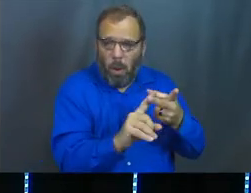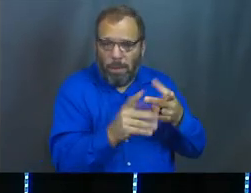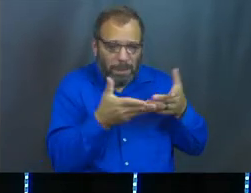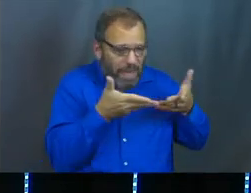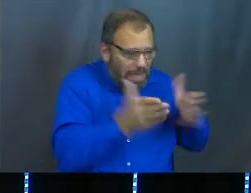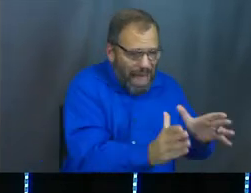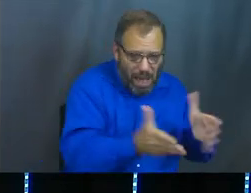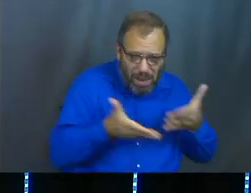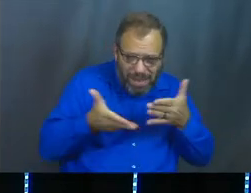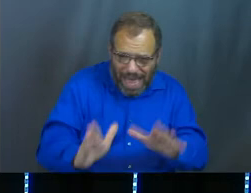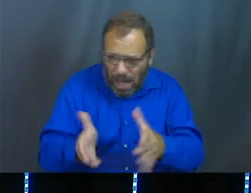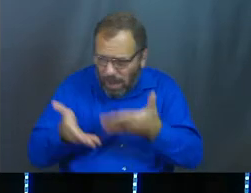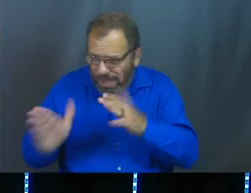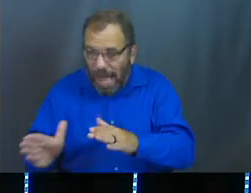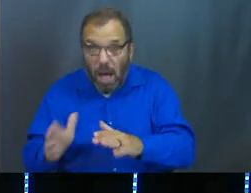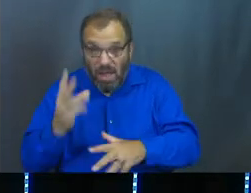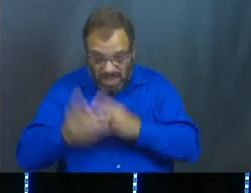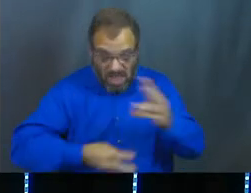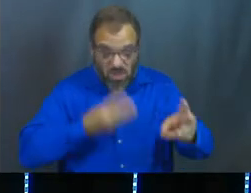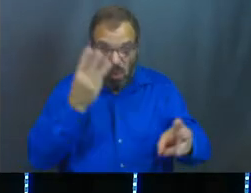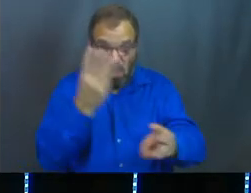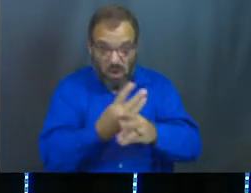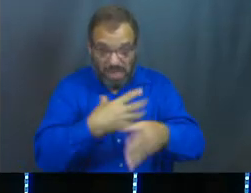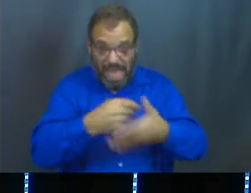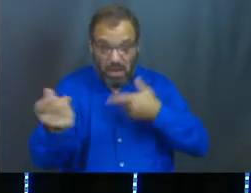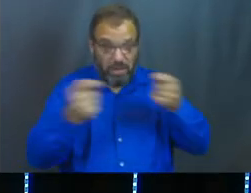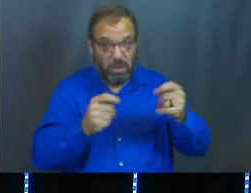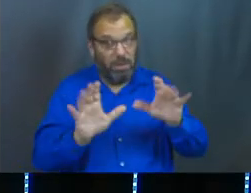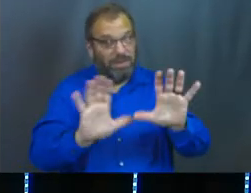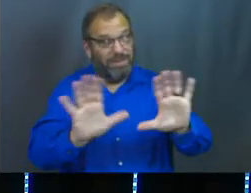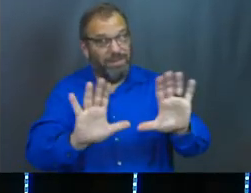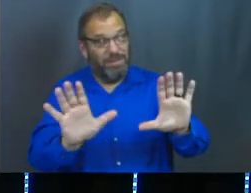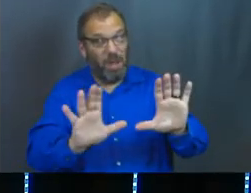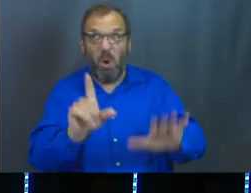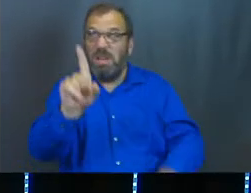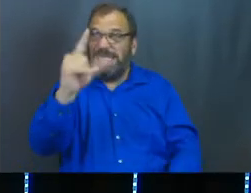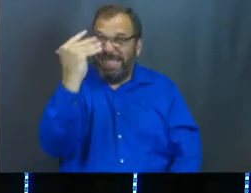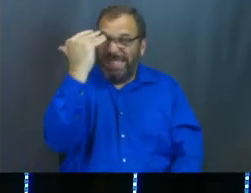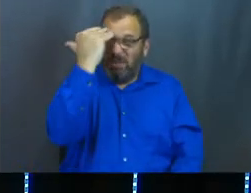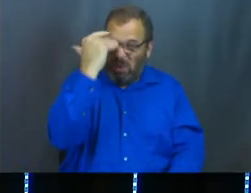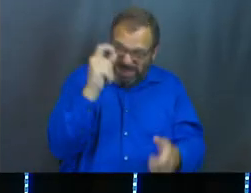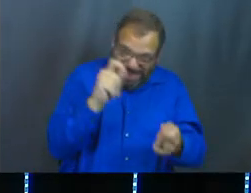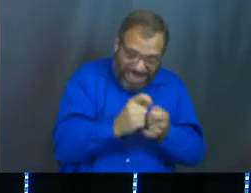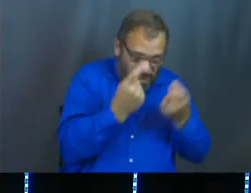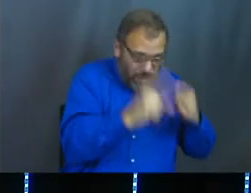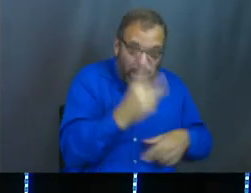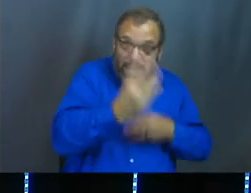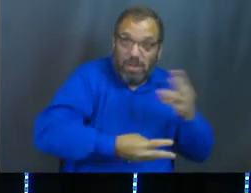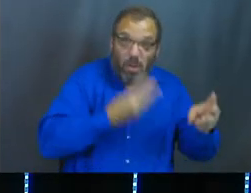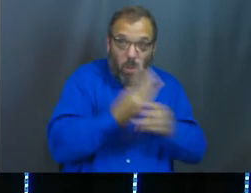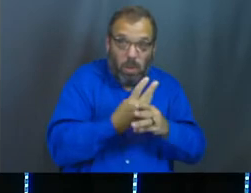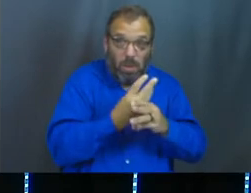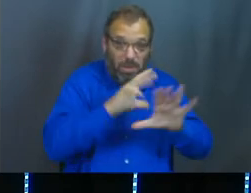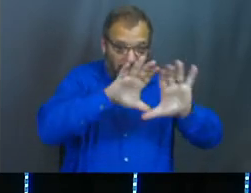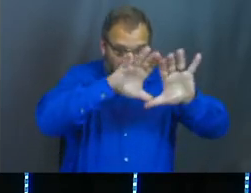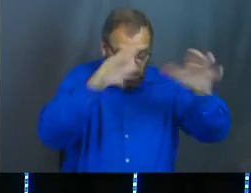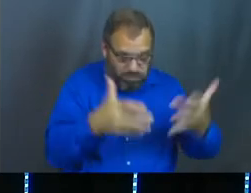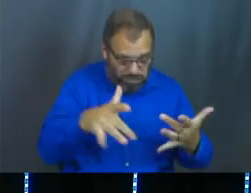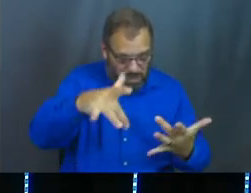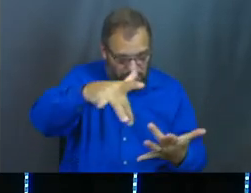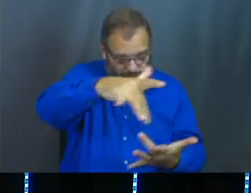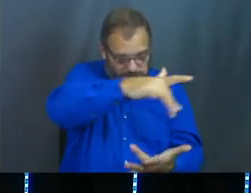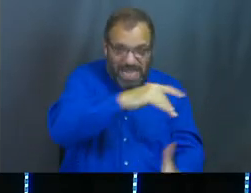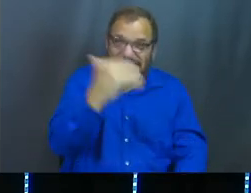things, but that doesn't mean that the world is out of control. Oh, no. He knows exactly what's going on. And he has only